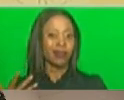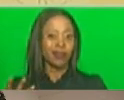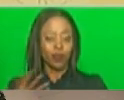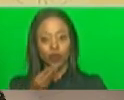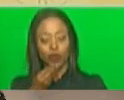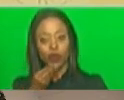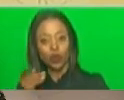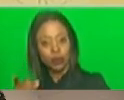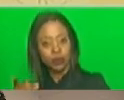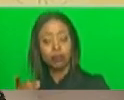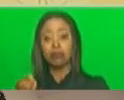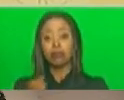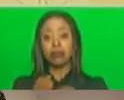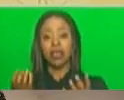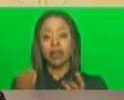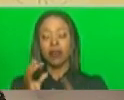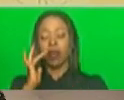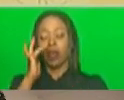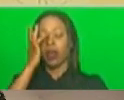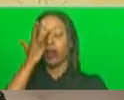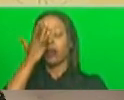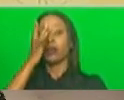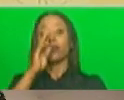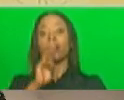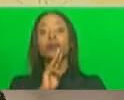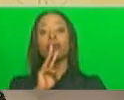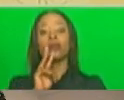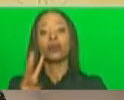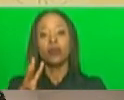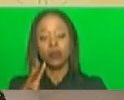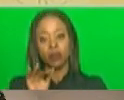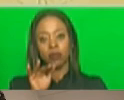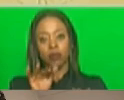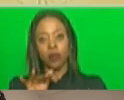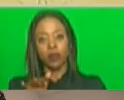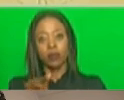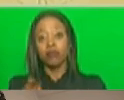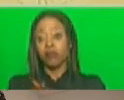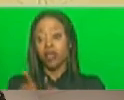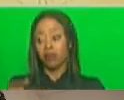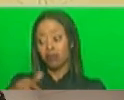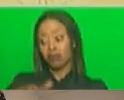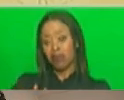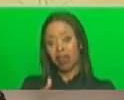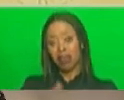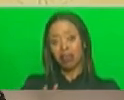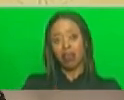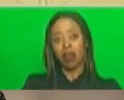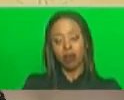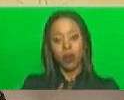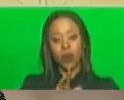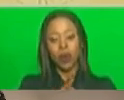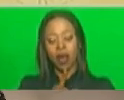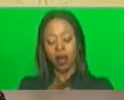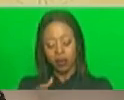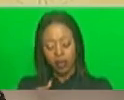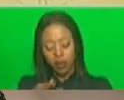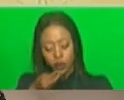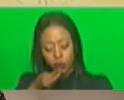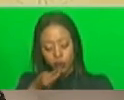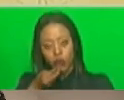a number of people coming severely ill and even dying after eating contaminated food